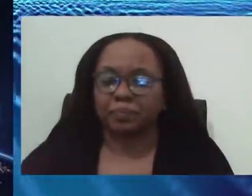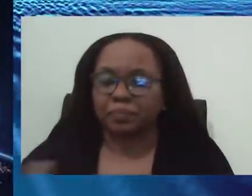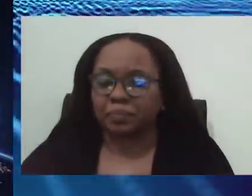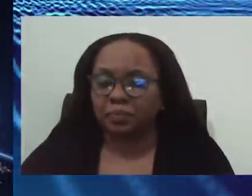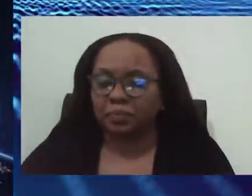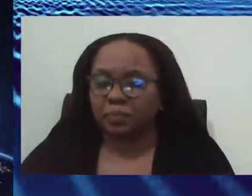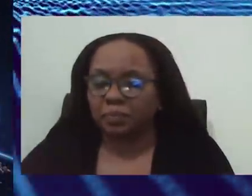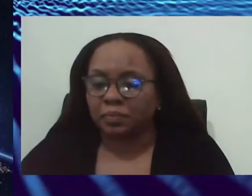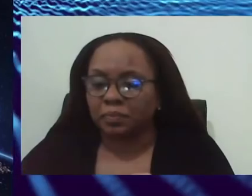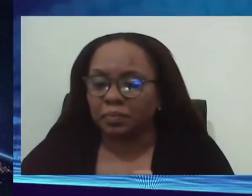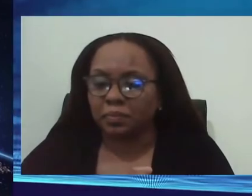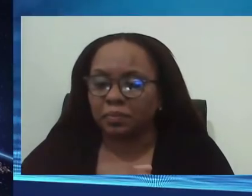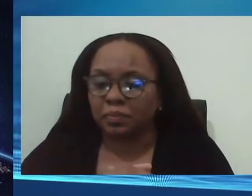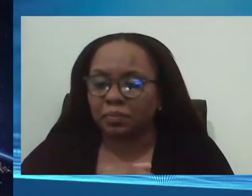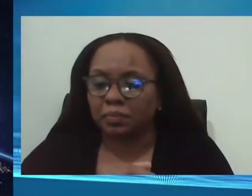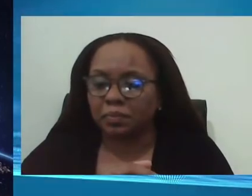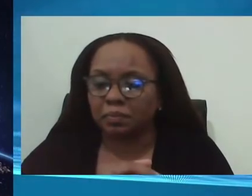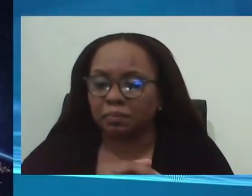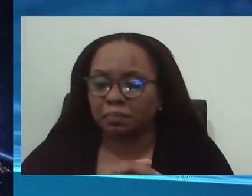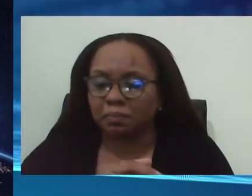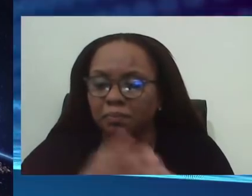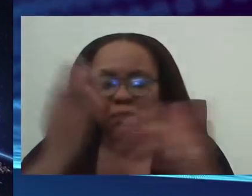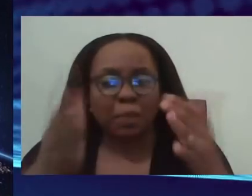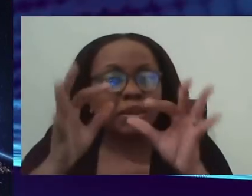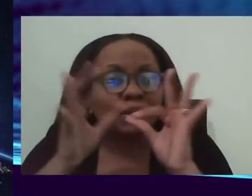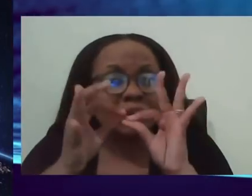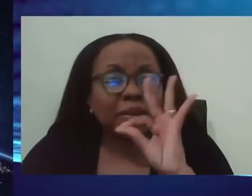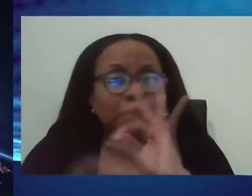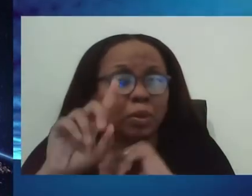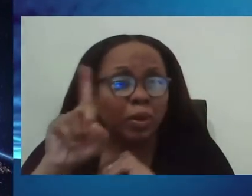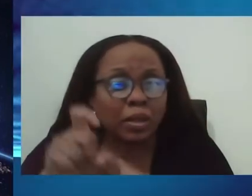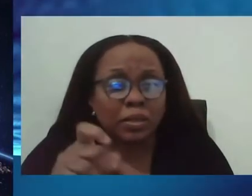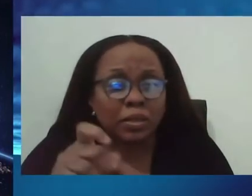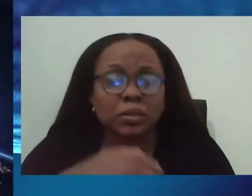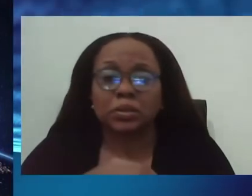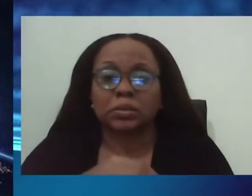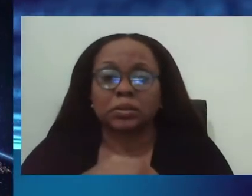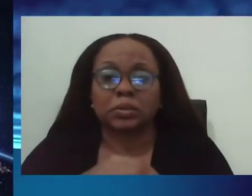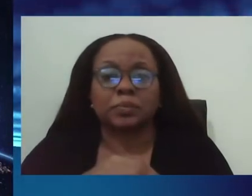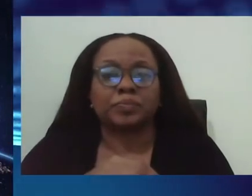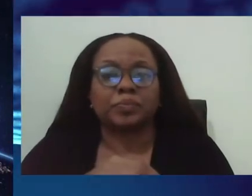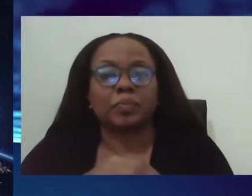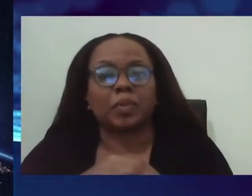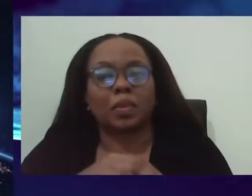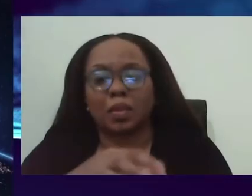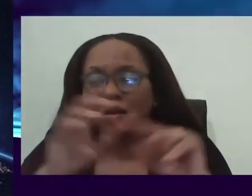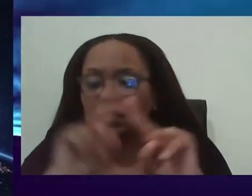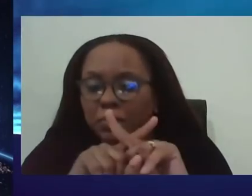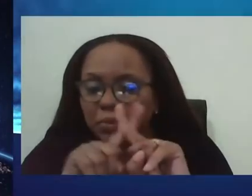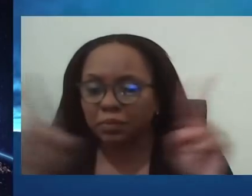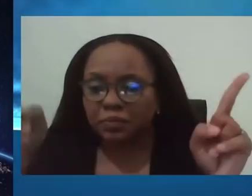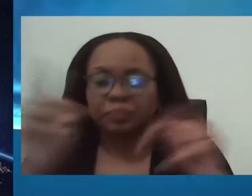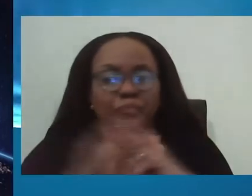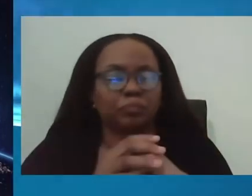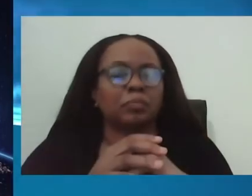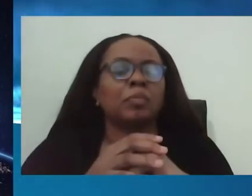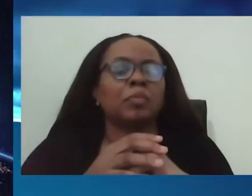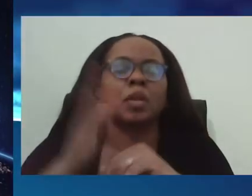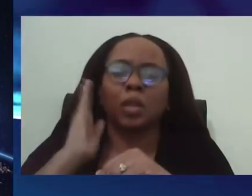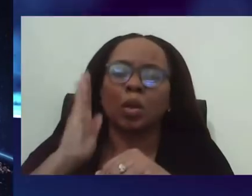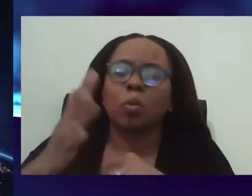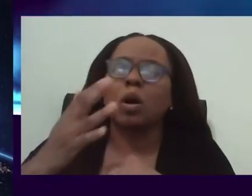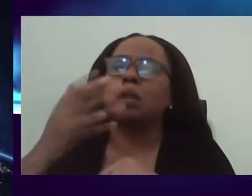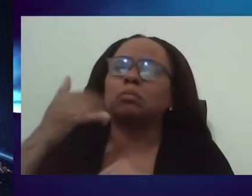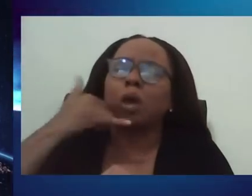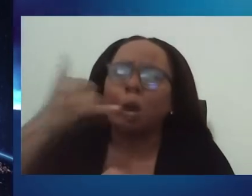questions that you have. It may be a simple query, but if you're having any symptoms, this here, this is the first point of contact. And then they will escalate it